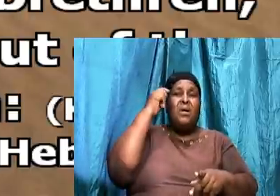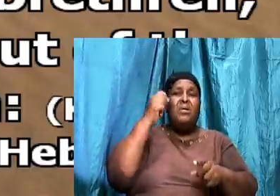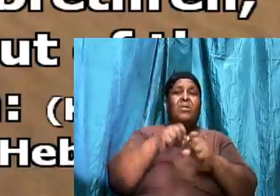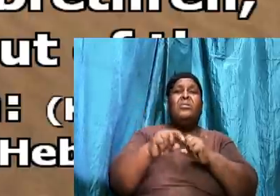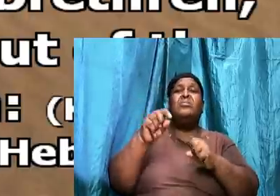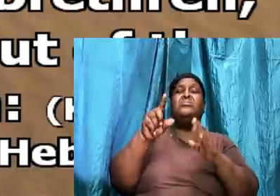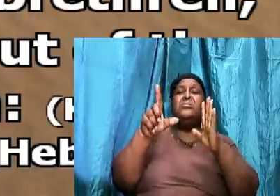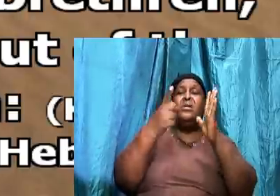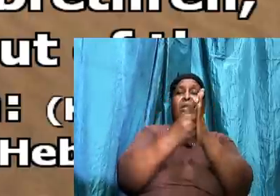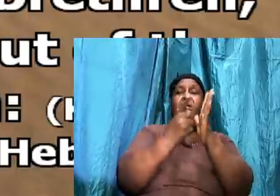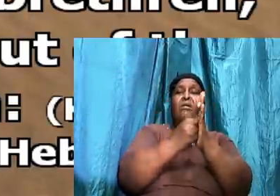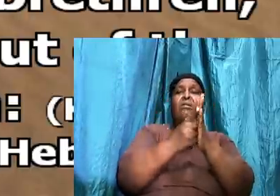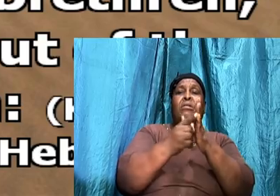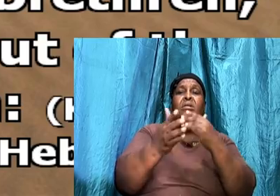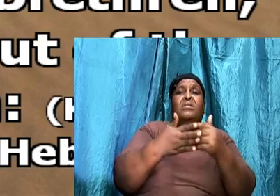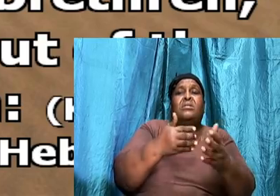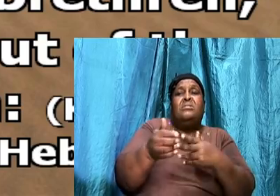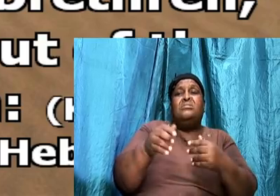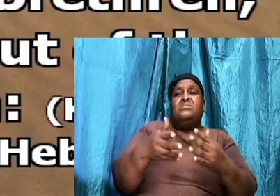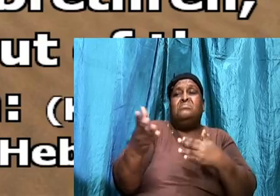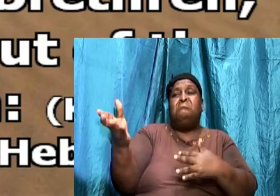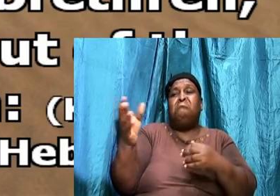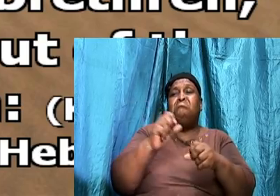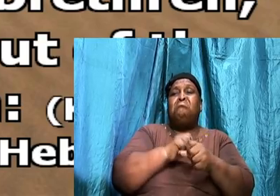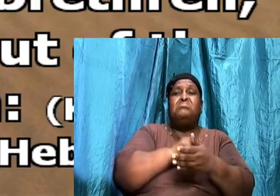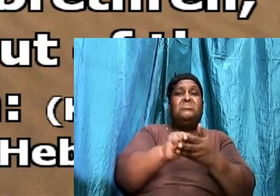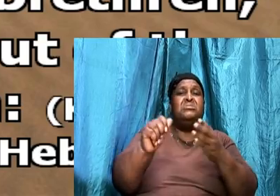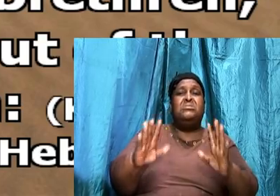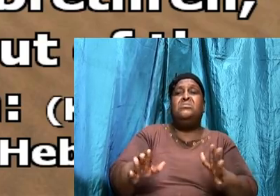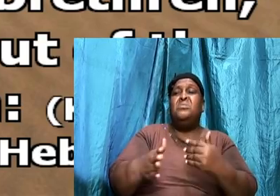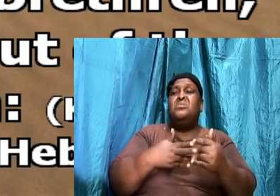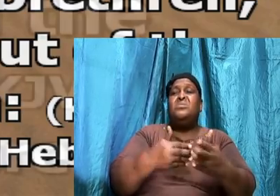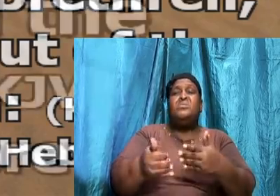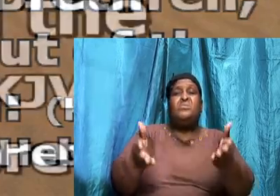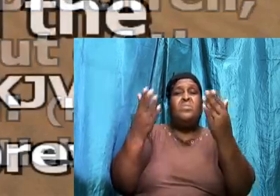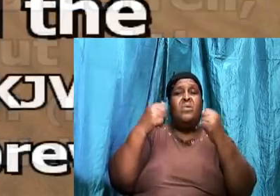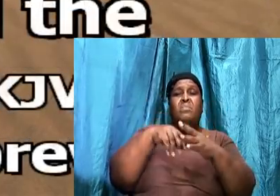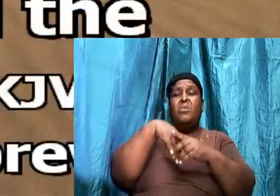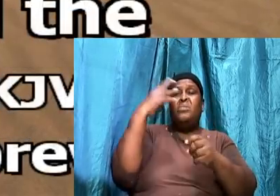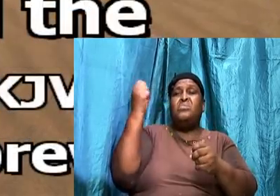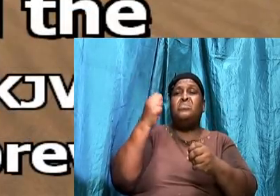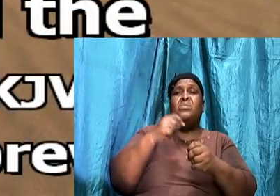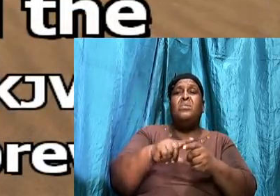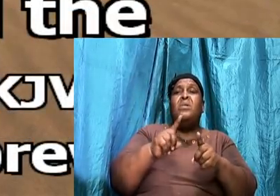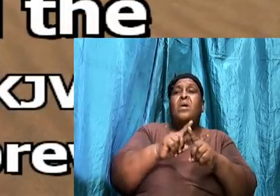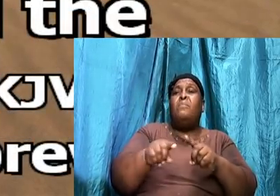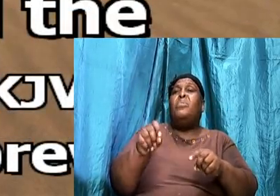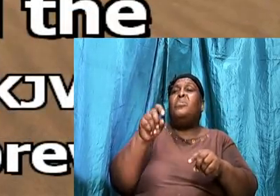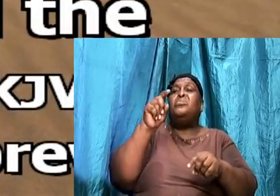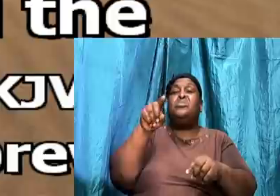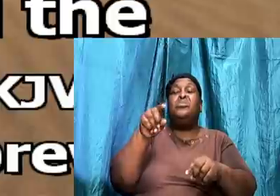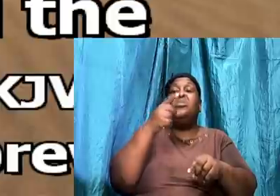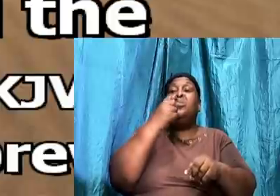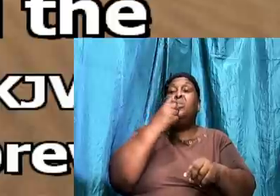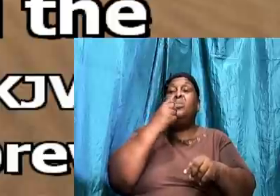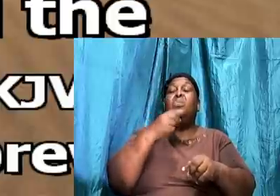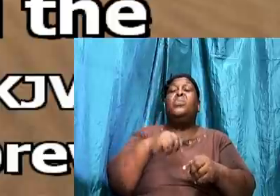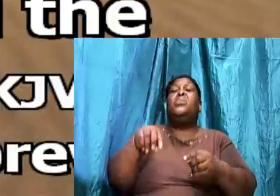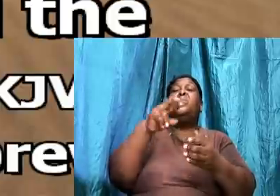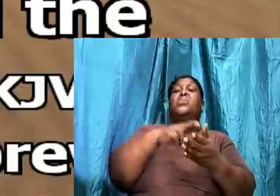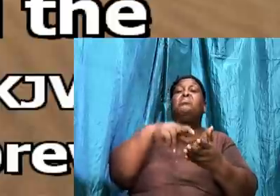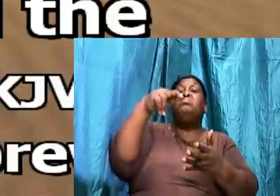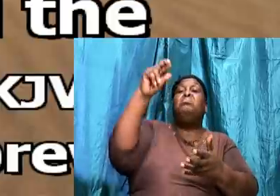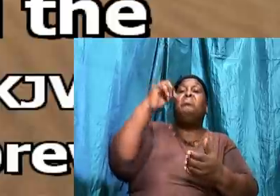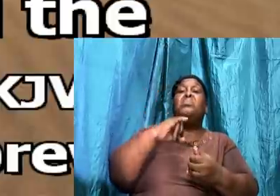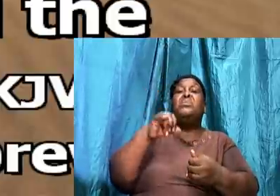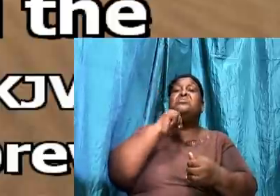Though they come out. Of the lines of Abraham. But he whose descent. Is not counted from them. Receive